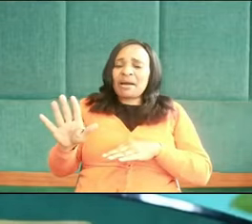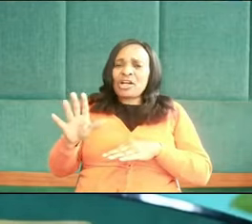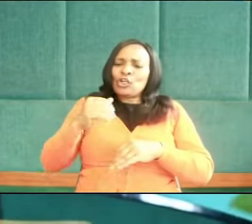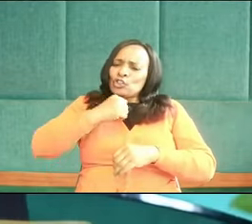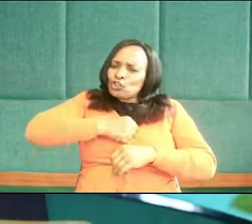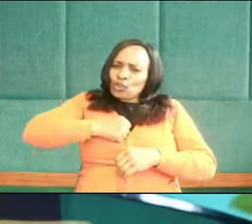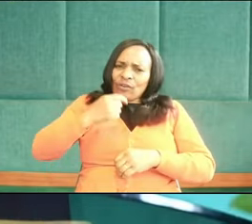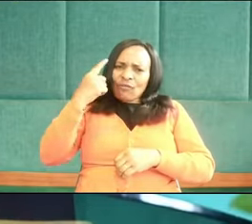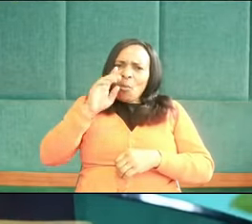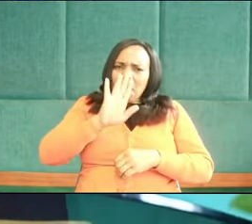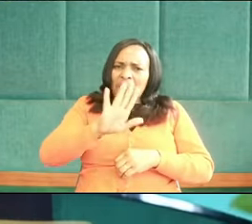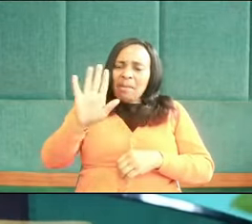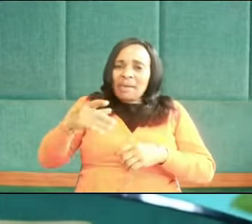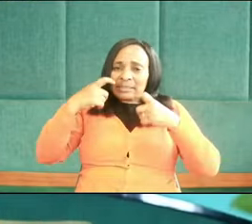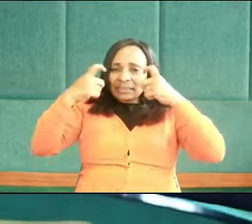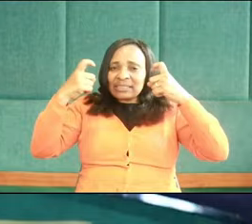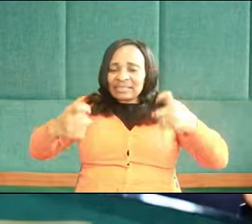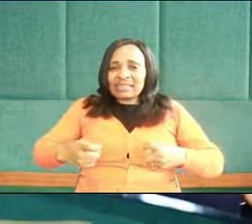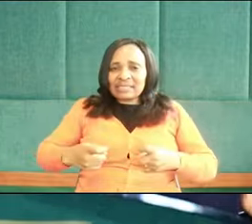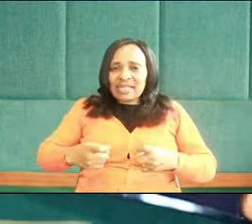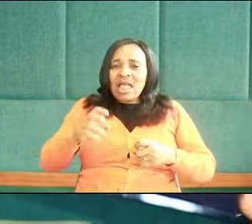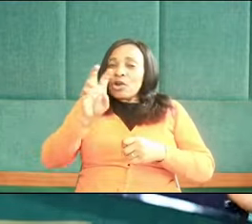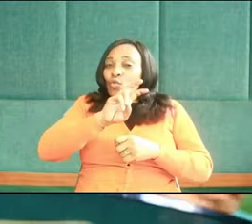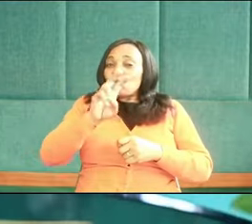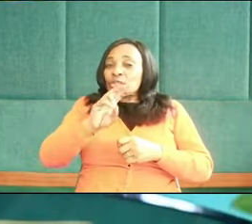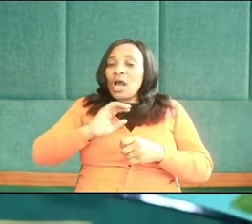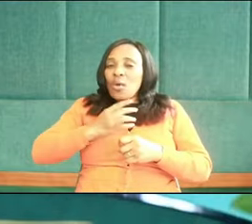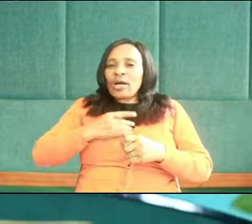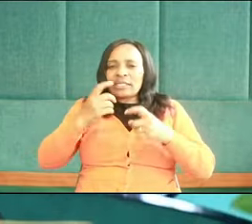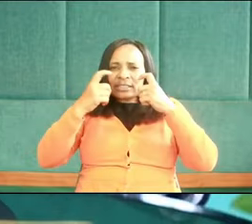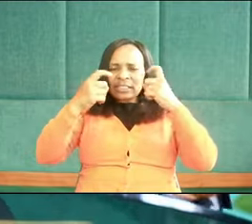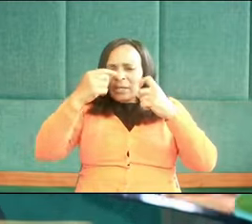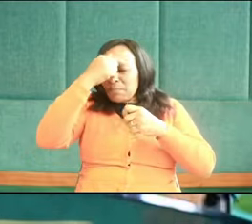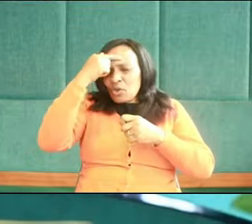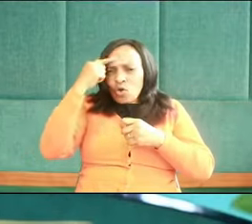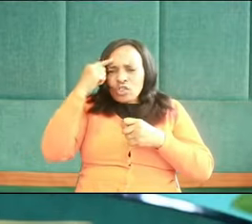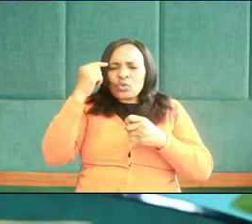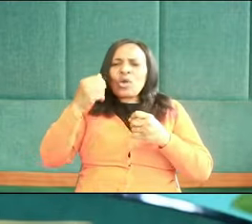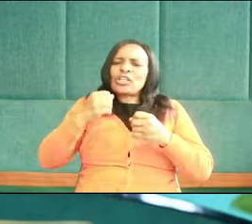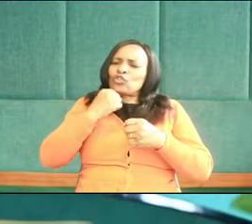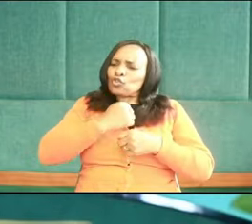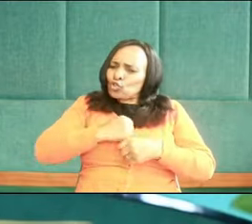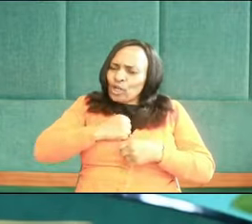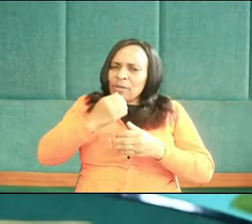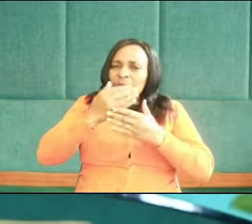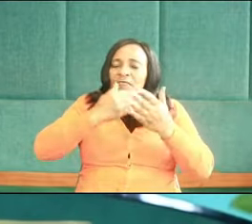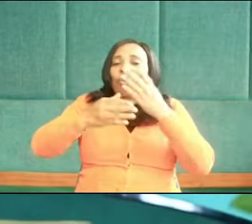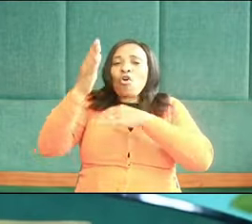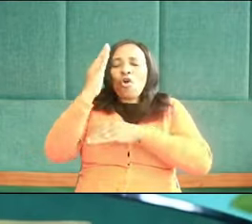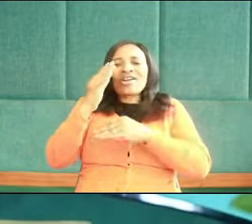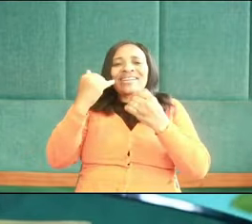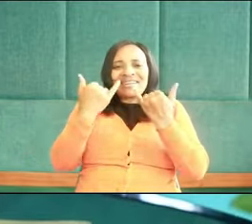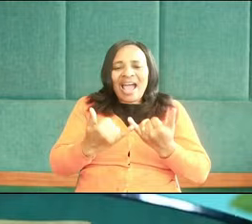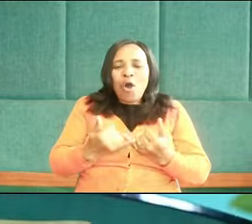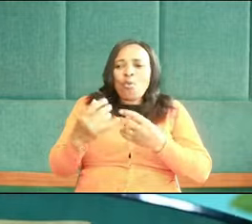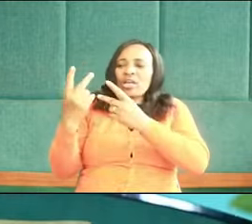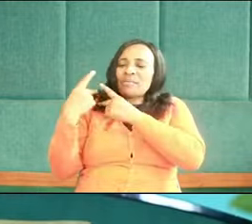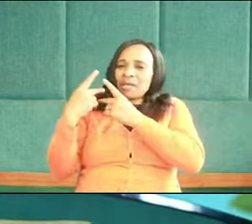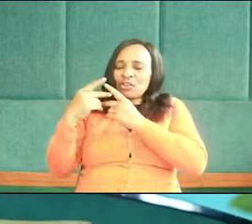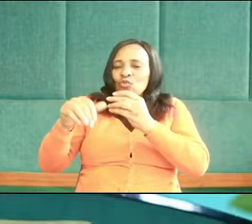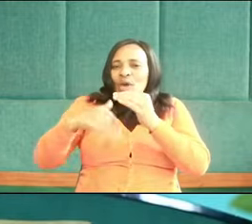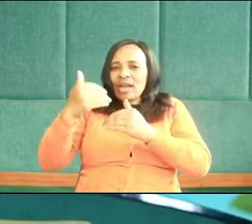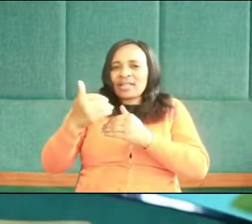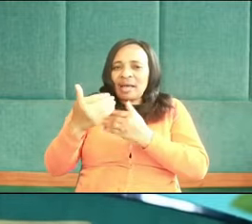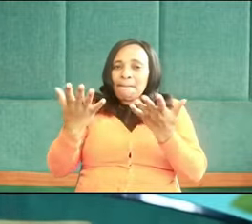sins. We recognize our bankruptcy, we recognize our sinfulness, we are sorrowful before God, we repent before God, then we go to the next principle,